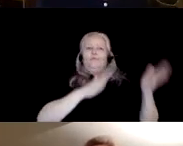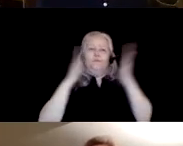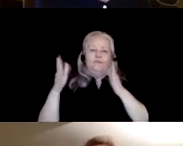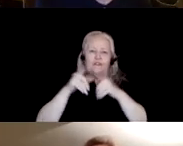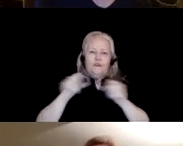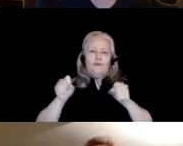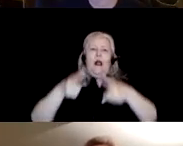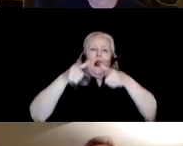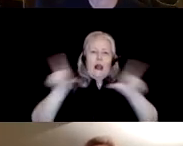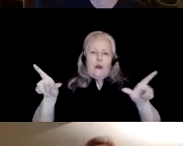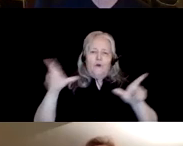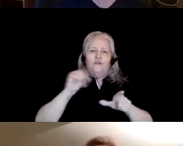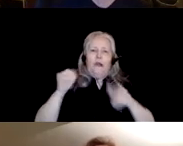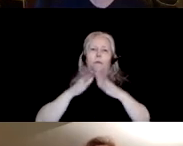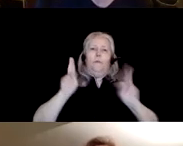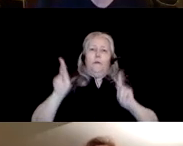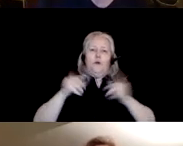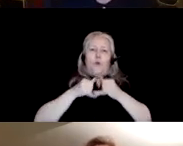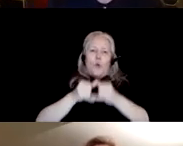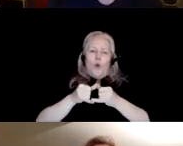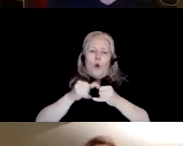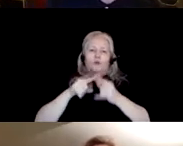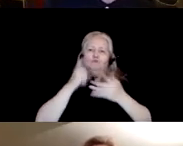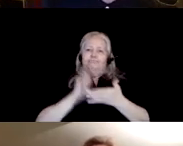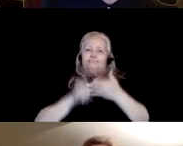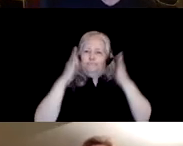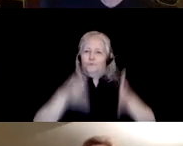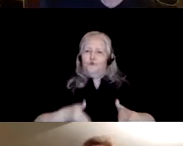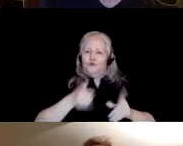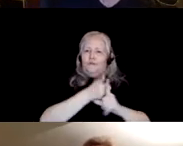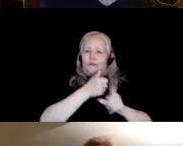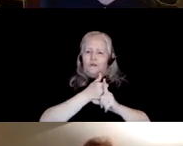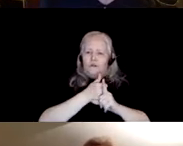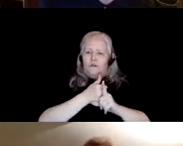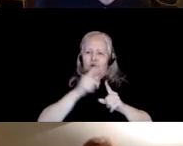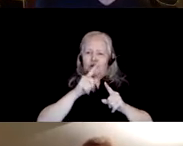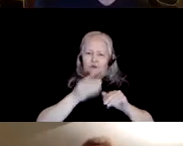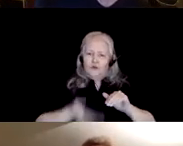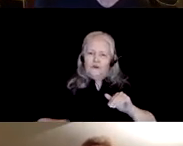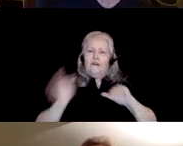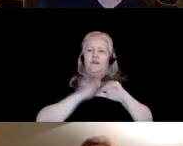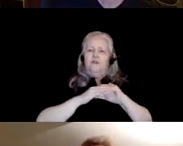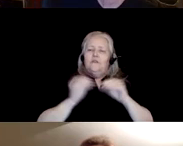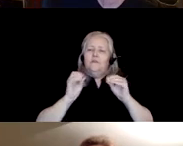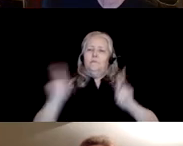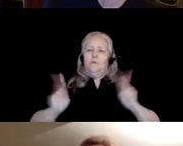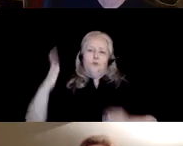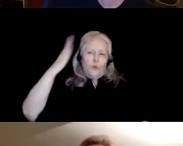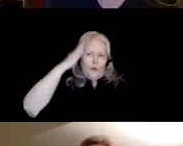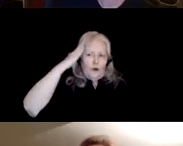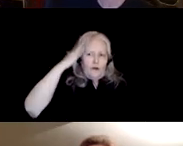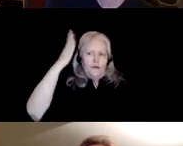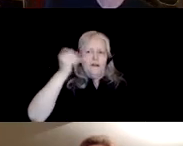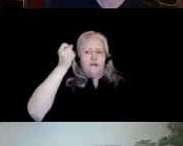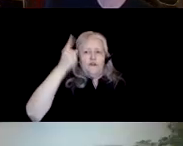and the Public Award honors an individual or group for work that effectively increases public awareness and understanding